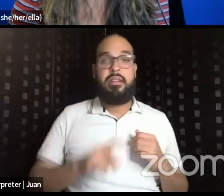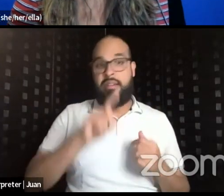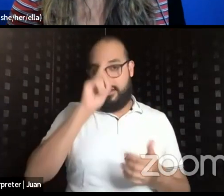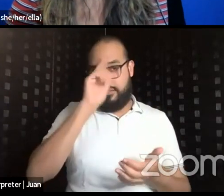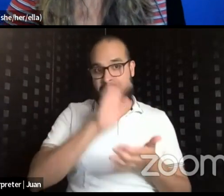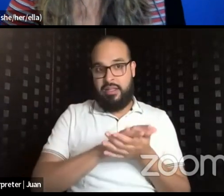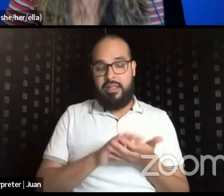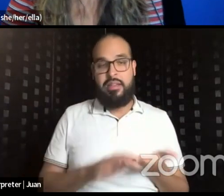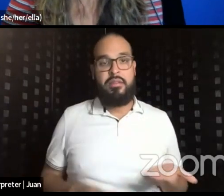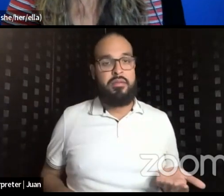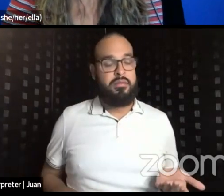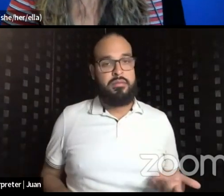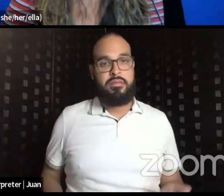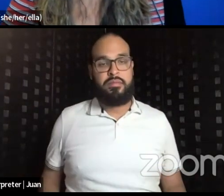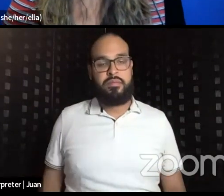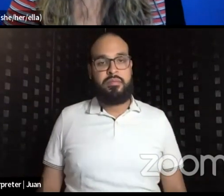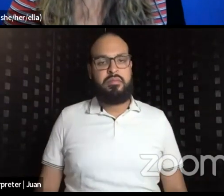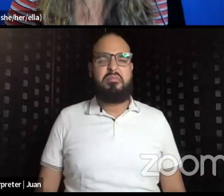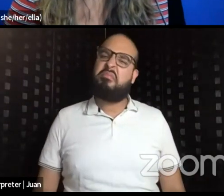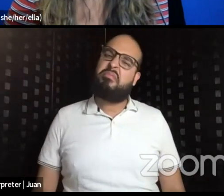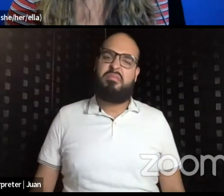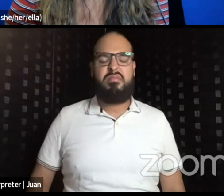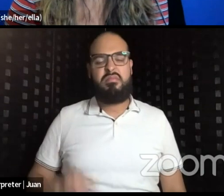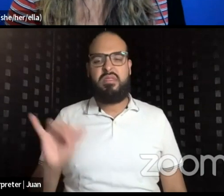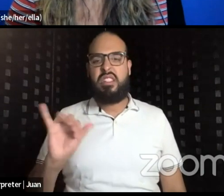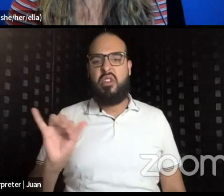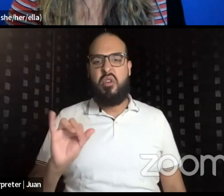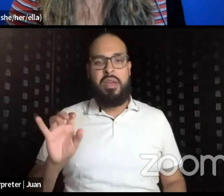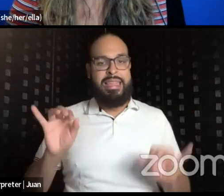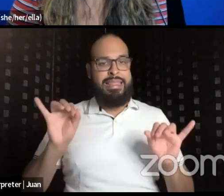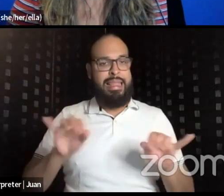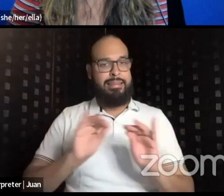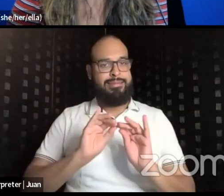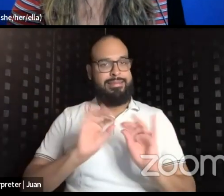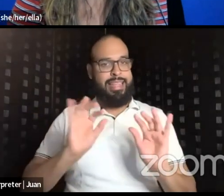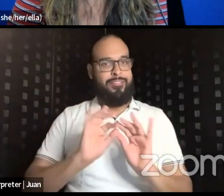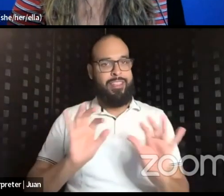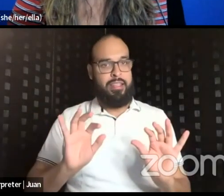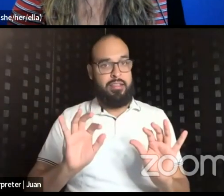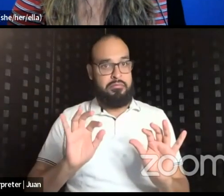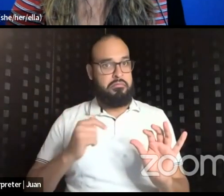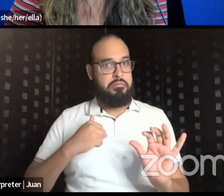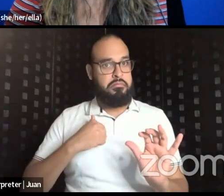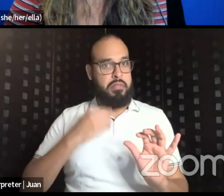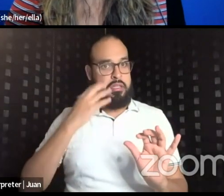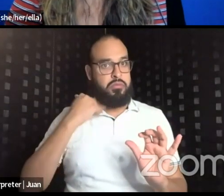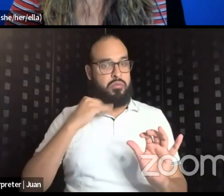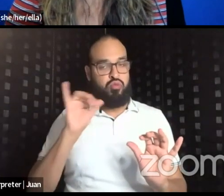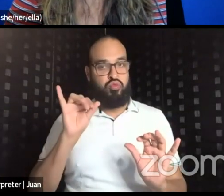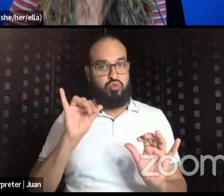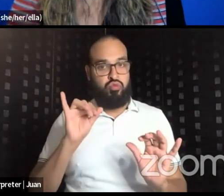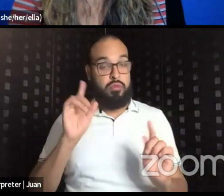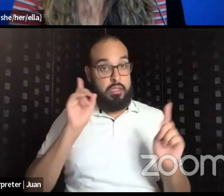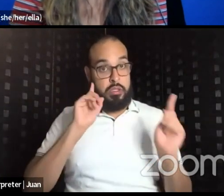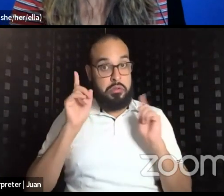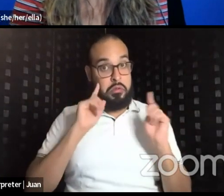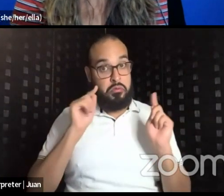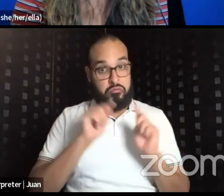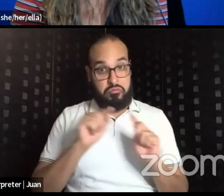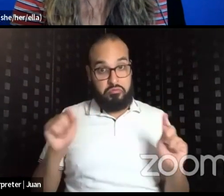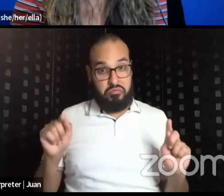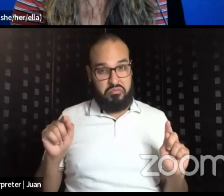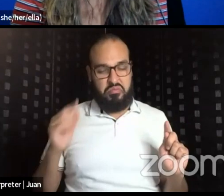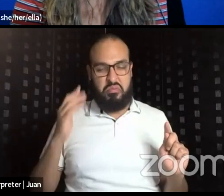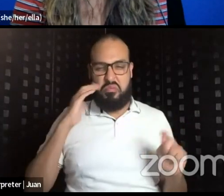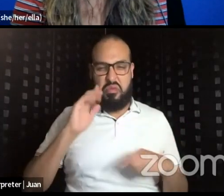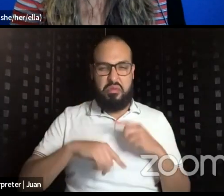that kind of the clarity that even I received, um, hearing you all engage, which again about shared